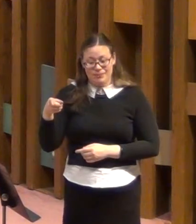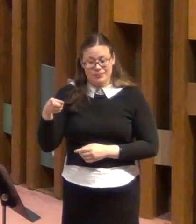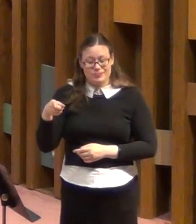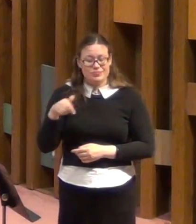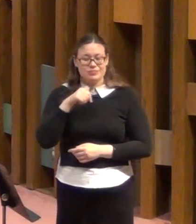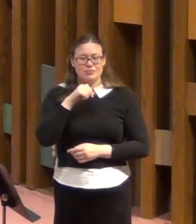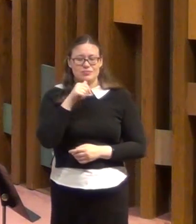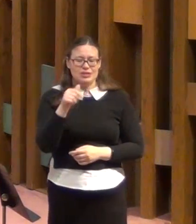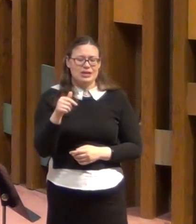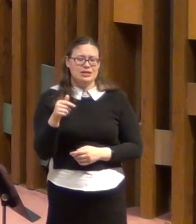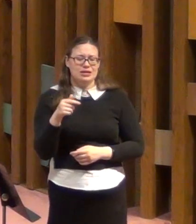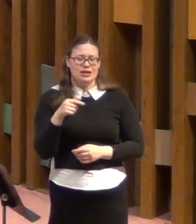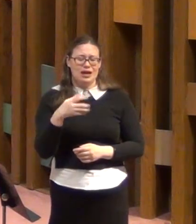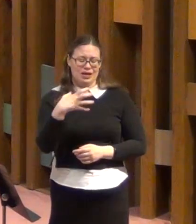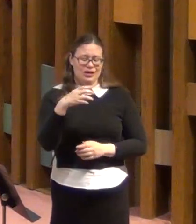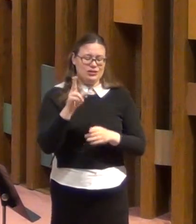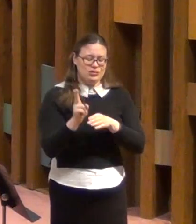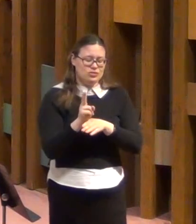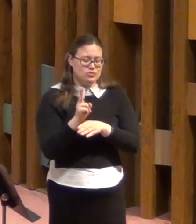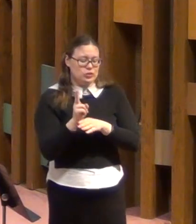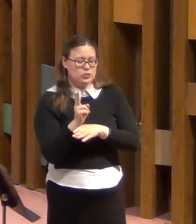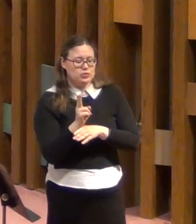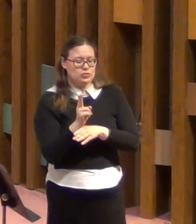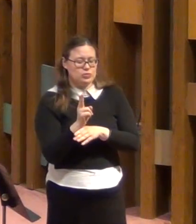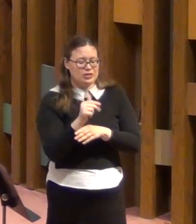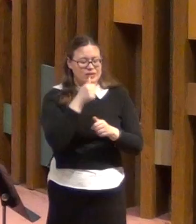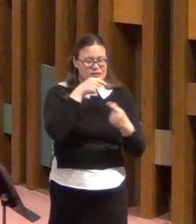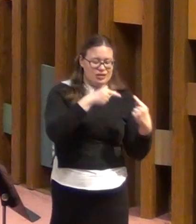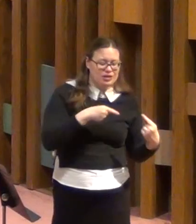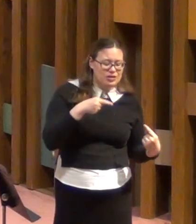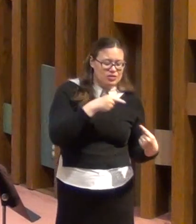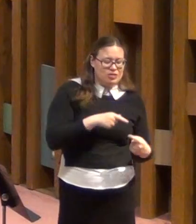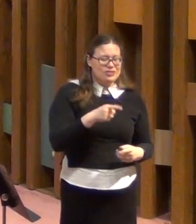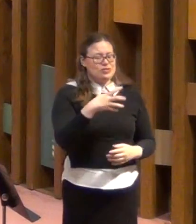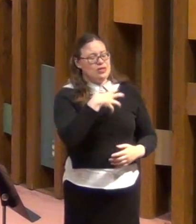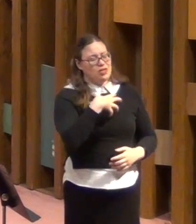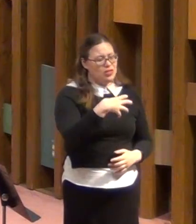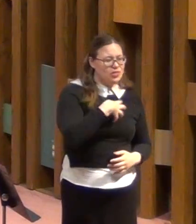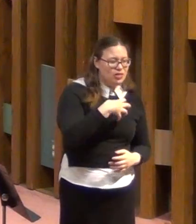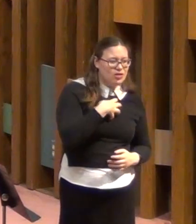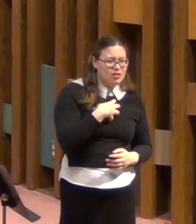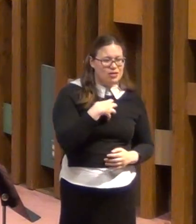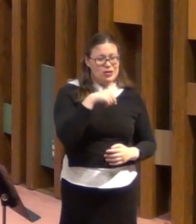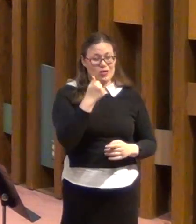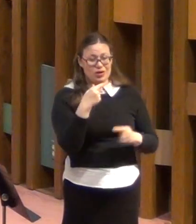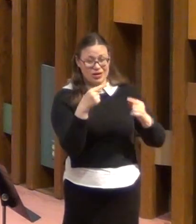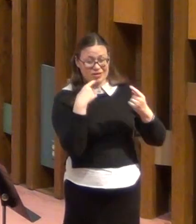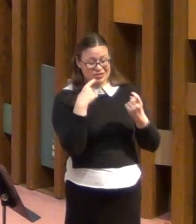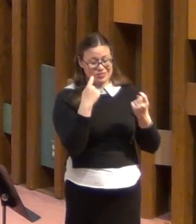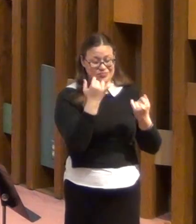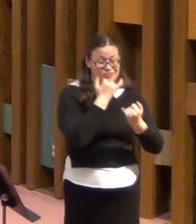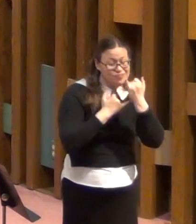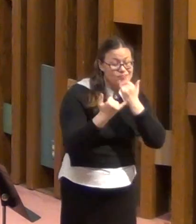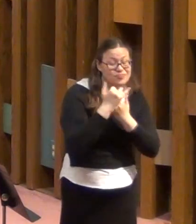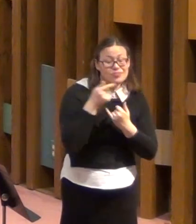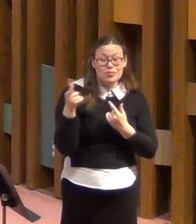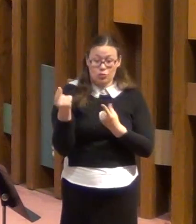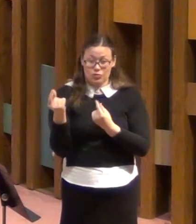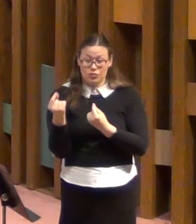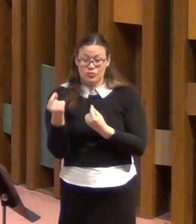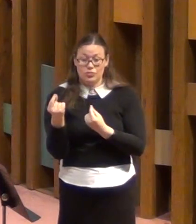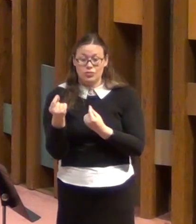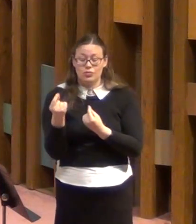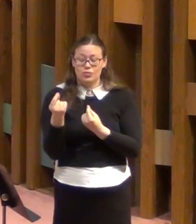to his sufferings as reason to complain or any other kind of sin. Instead, he